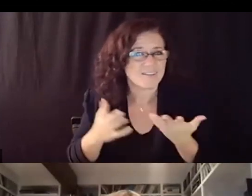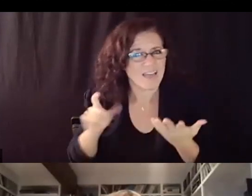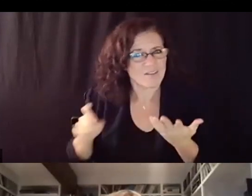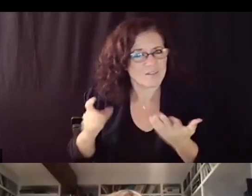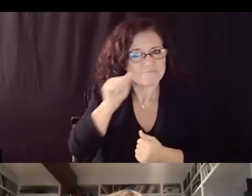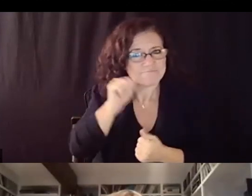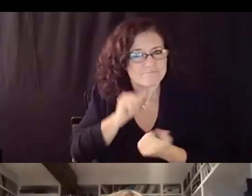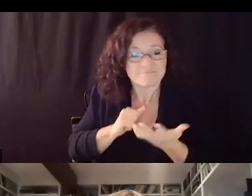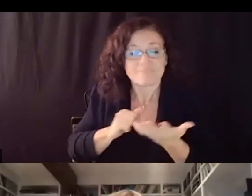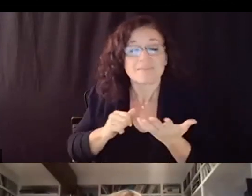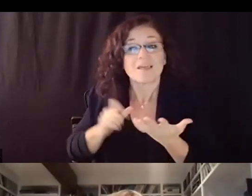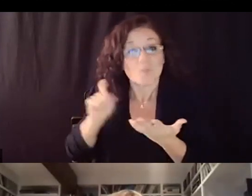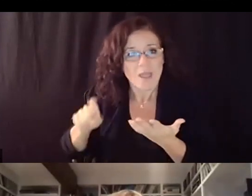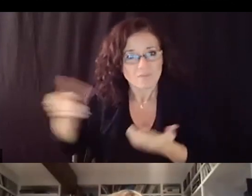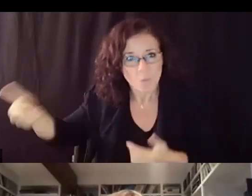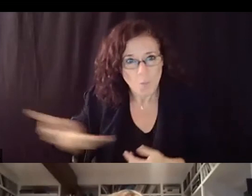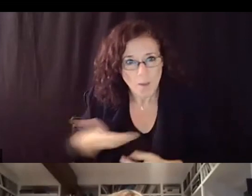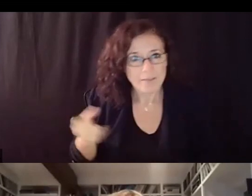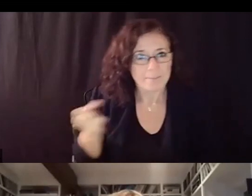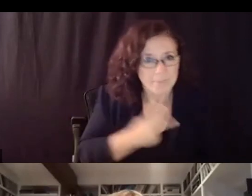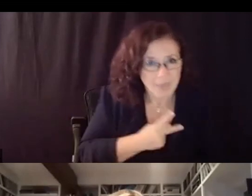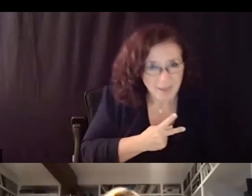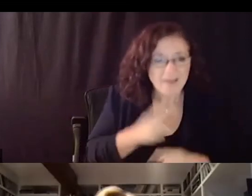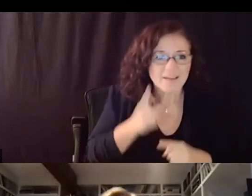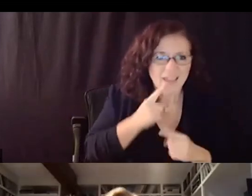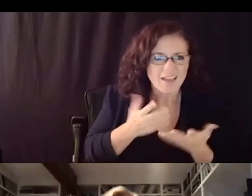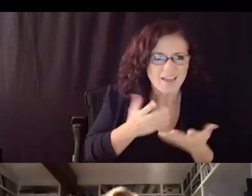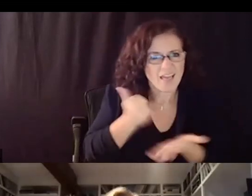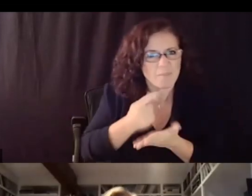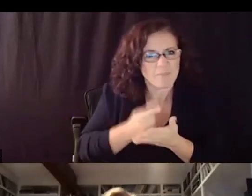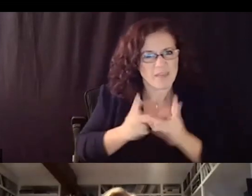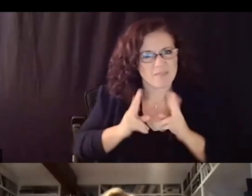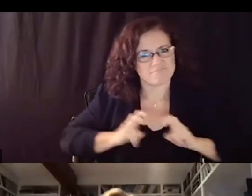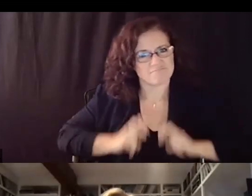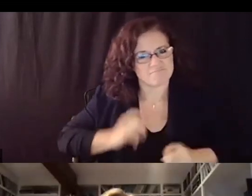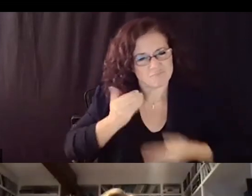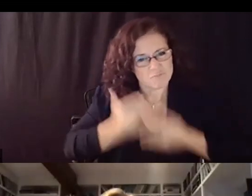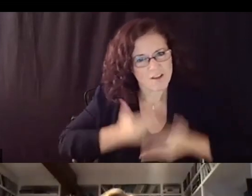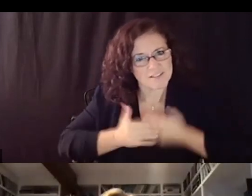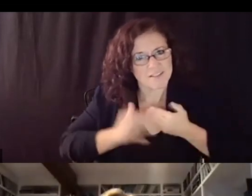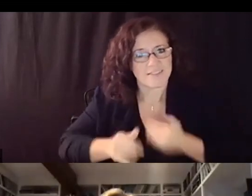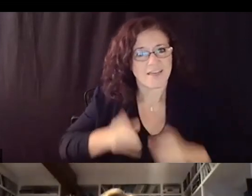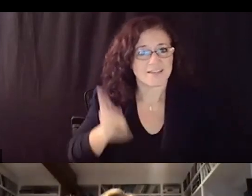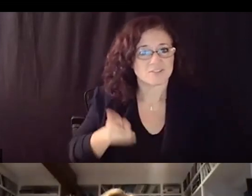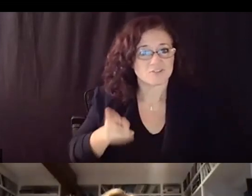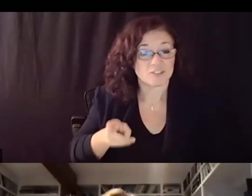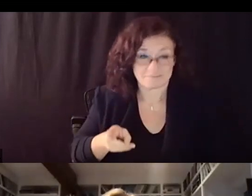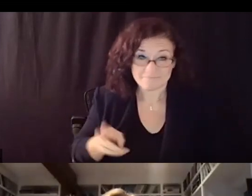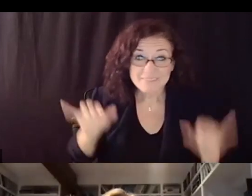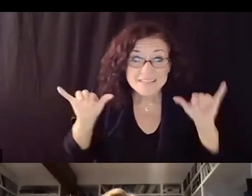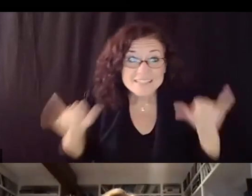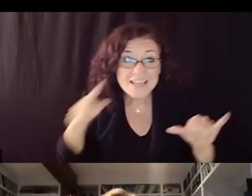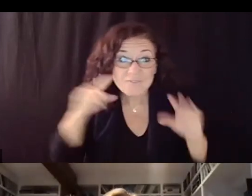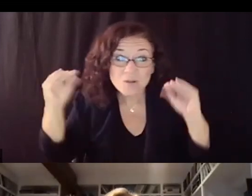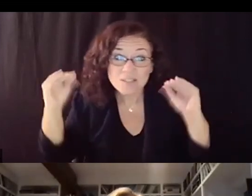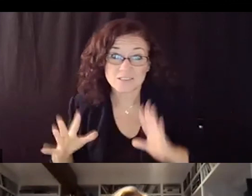i would say that that is the same for our teachers too and with that